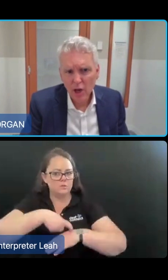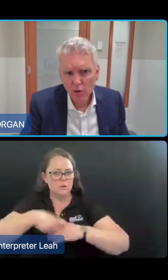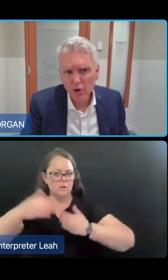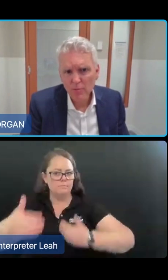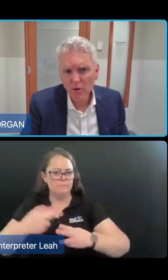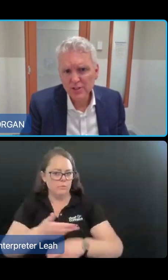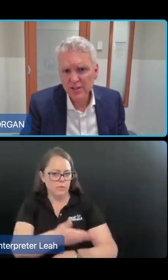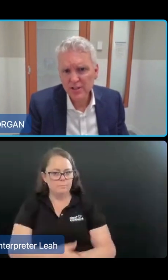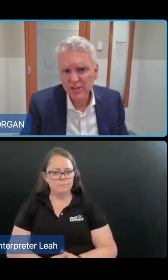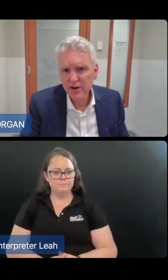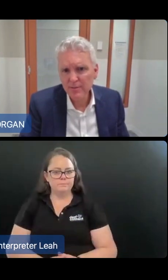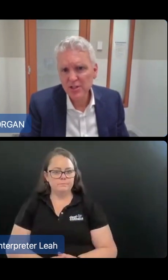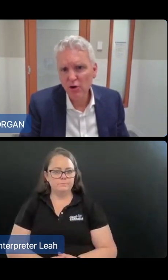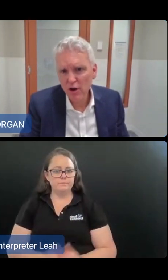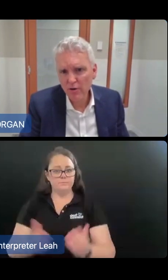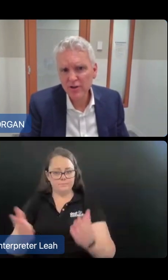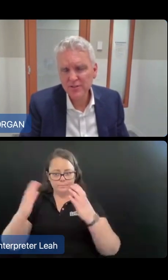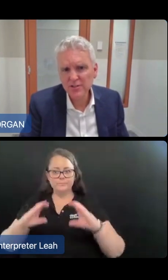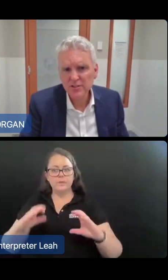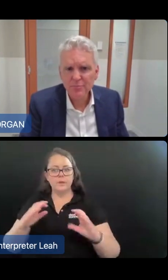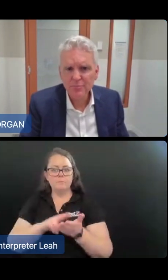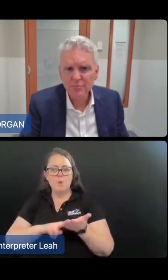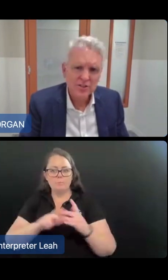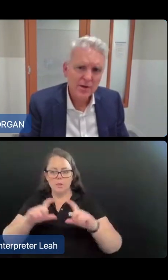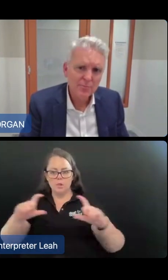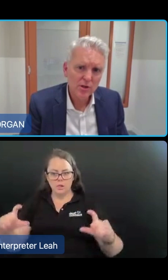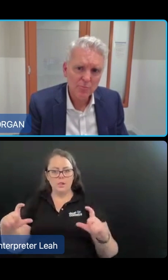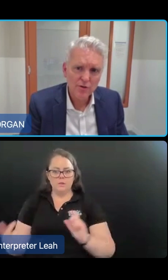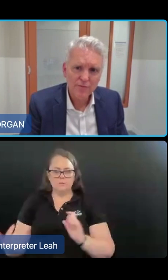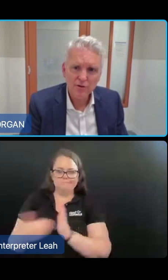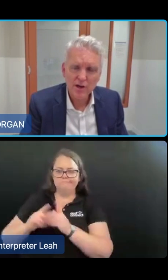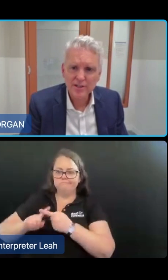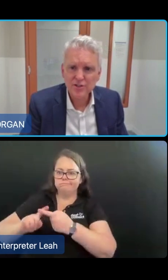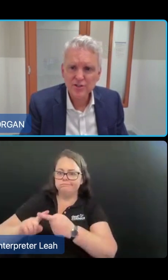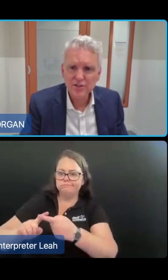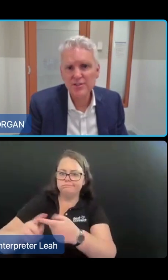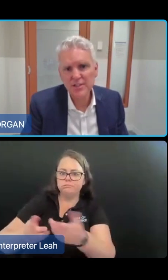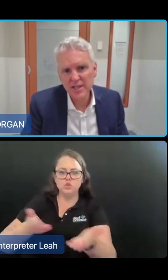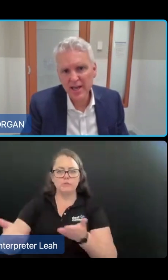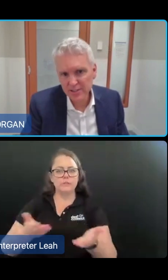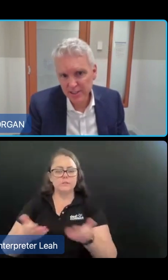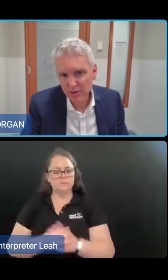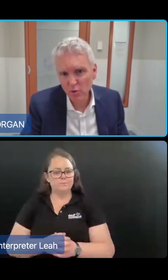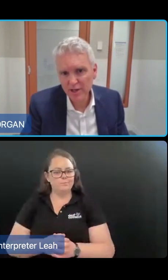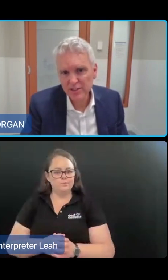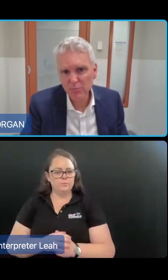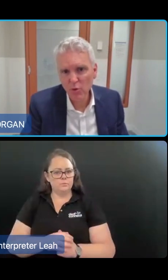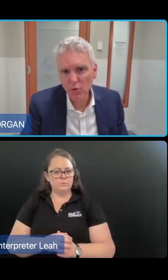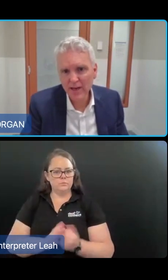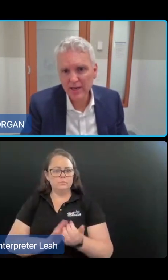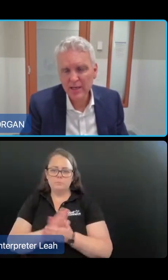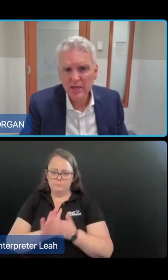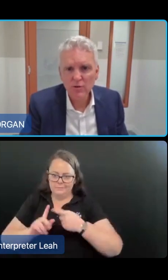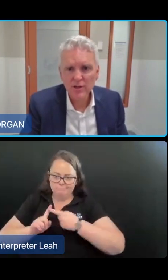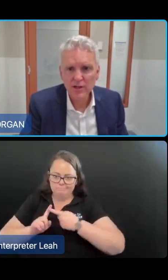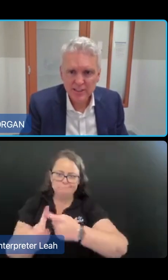The lower purple box in the diagram is the ongoing services. So people approved for ongoing services at assessment will get a support